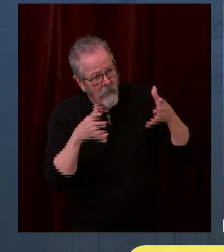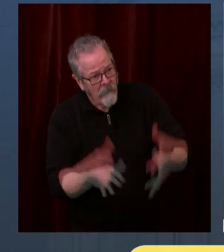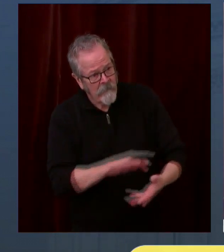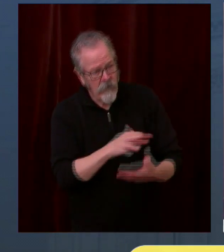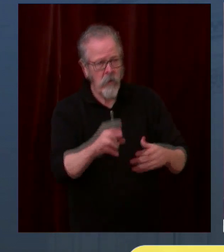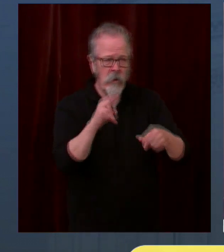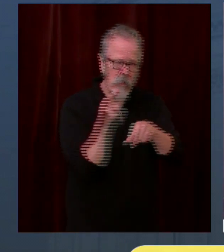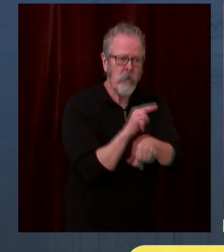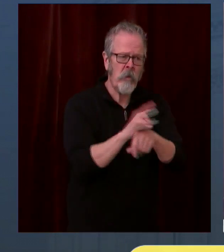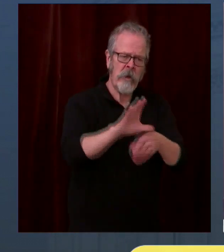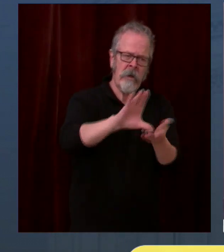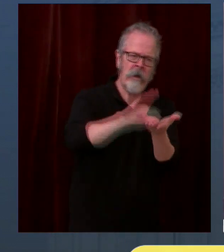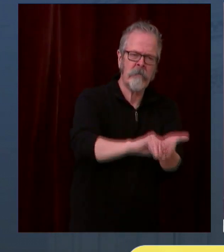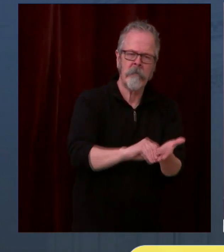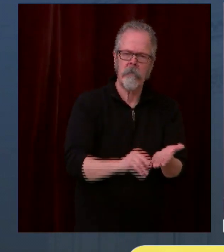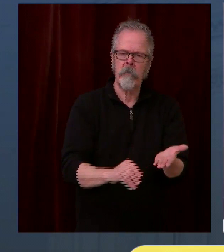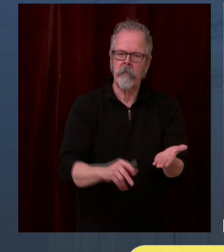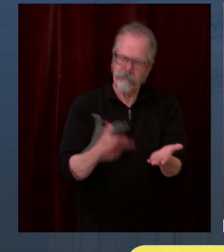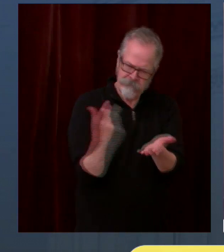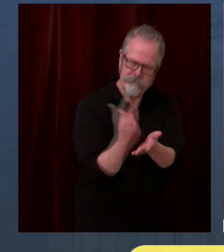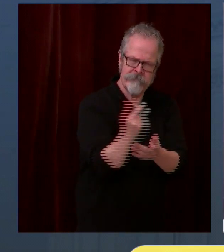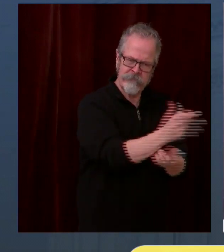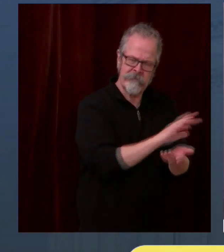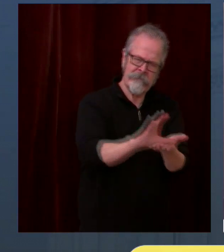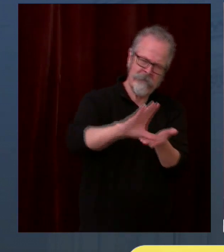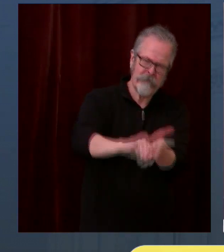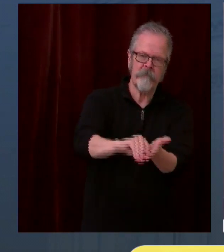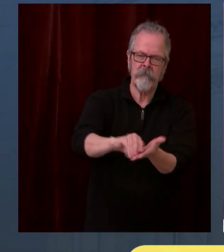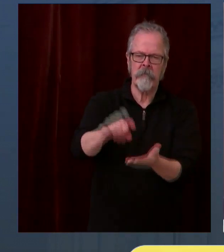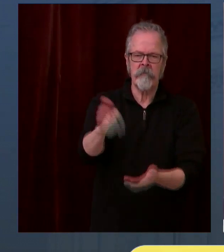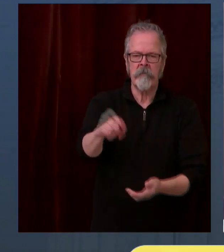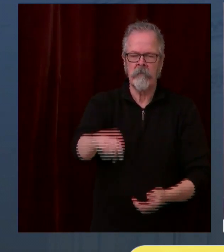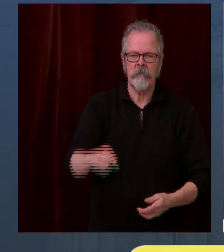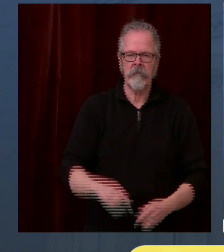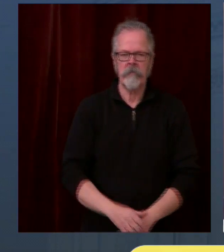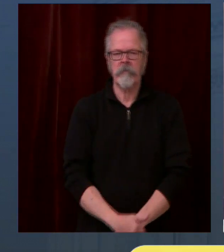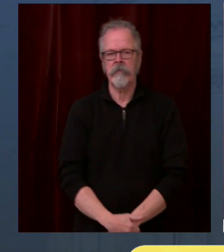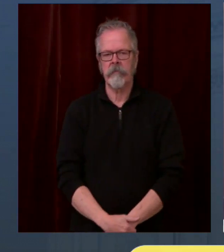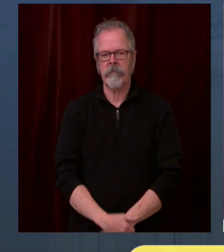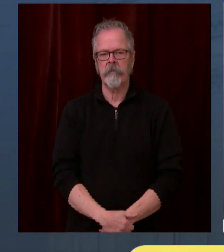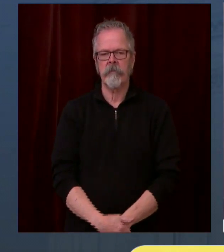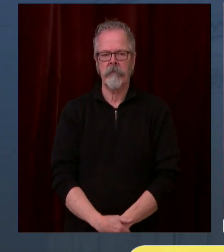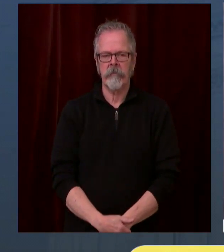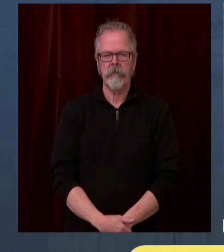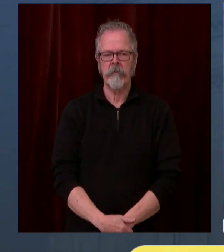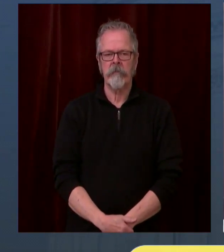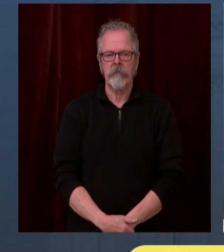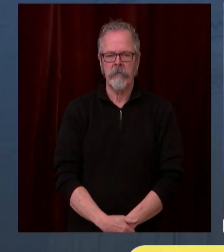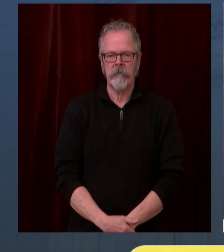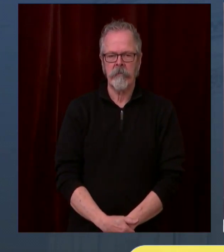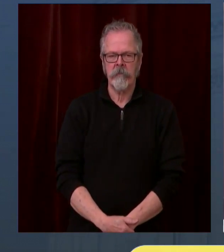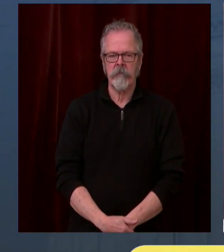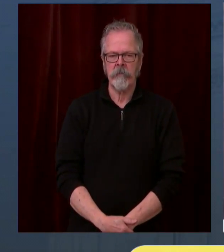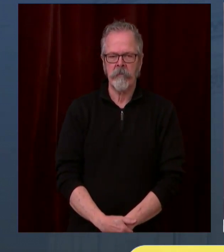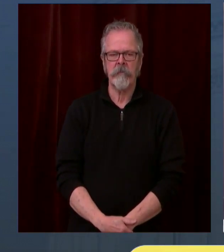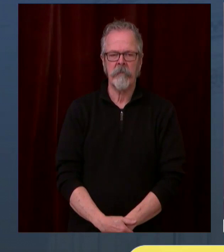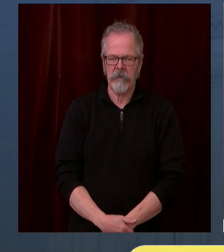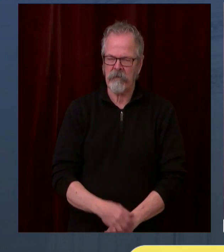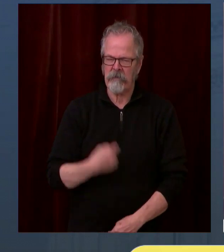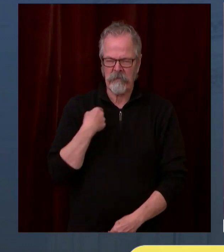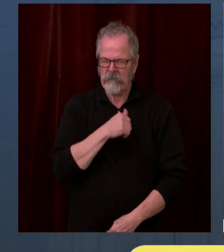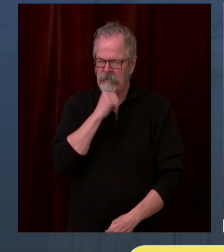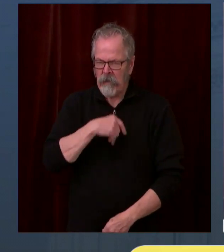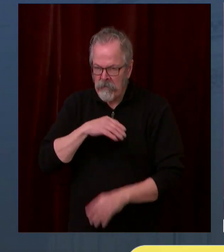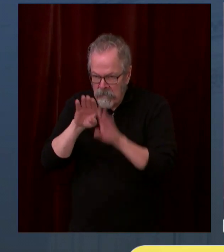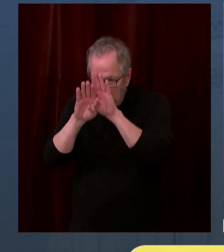from your hospital or clinics from vaccine providers. And if you do not, as the governor mentioned, you can go to FaceFinder on